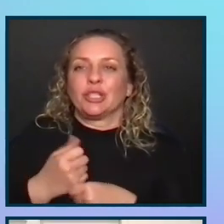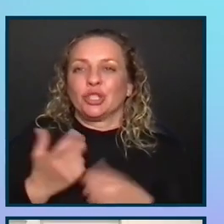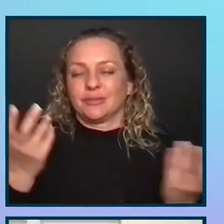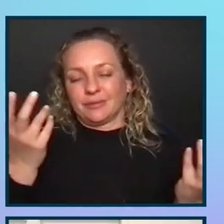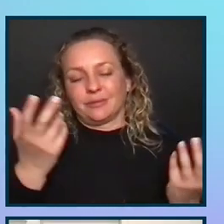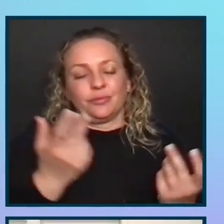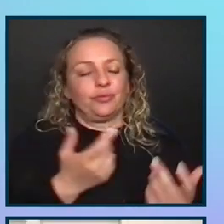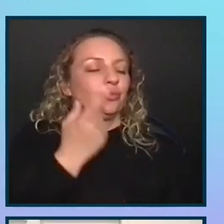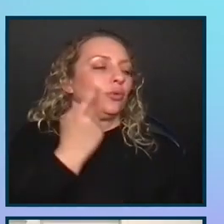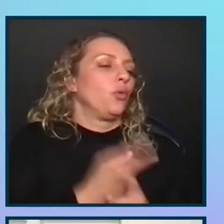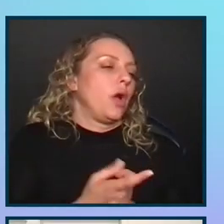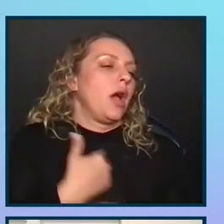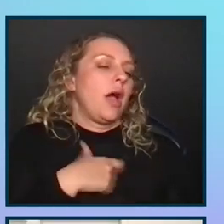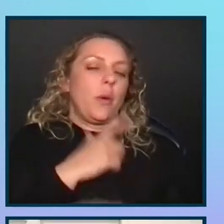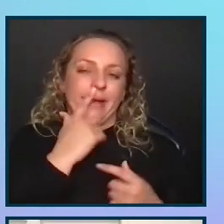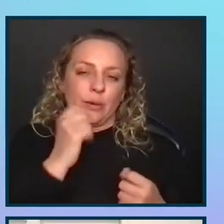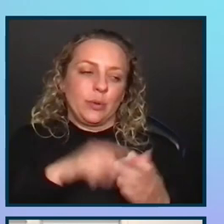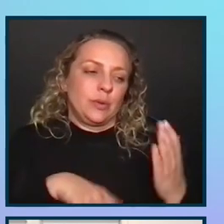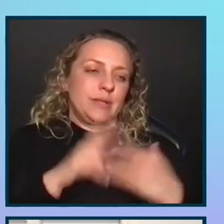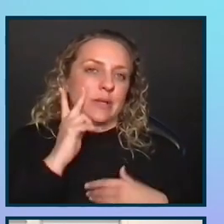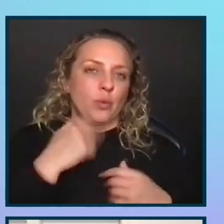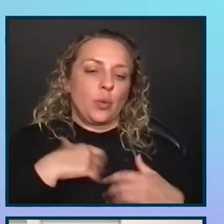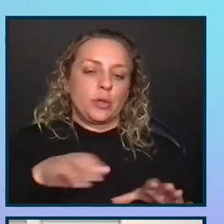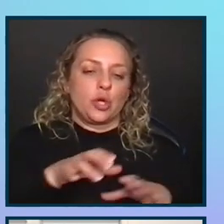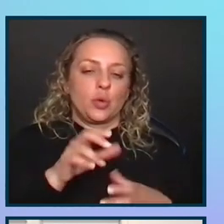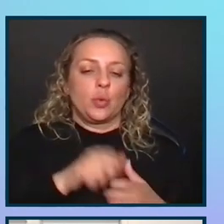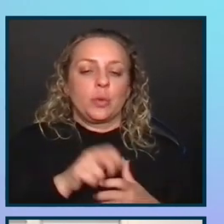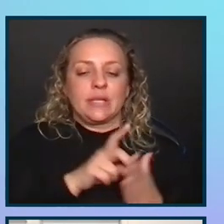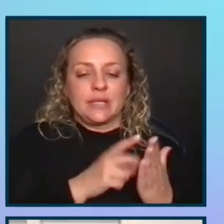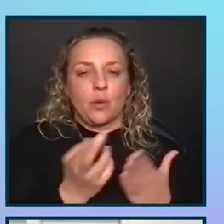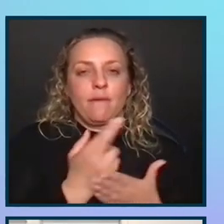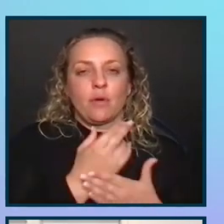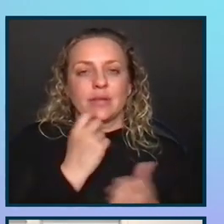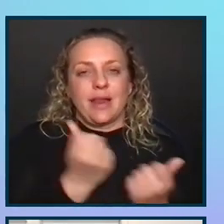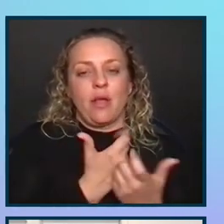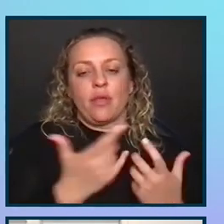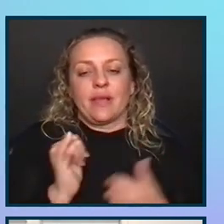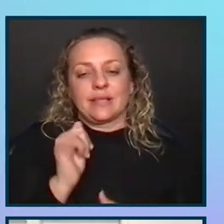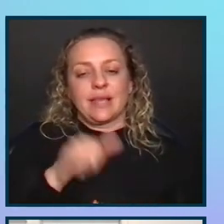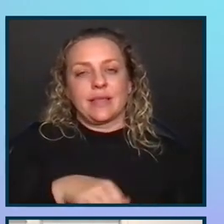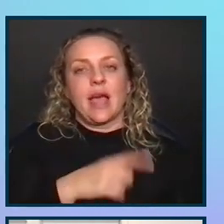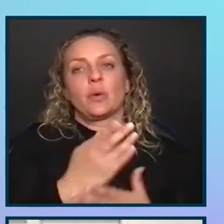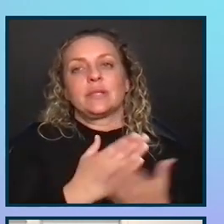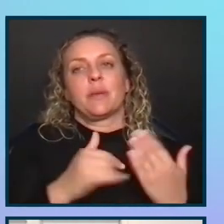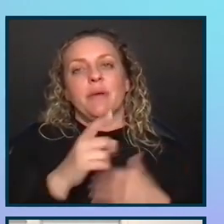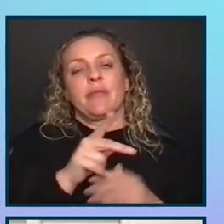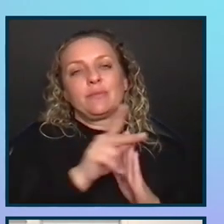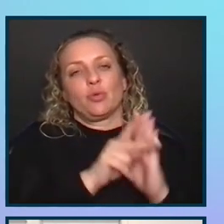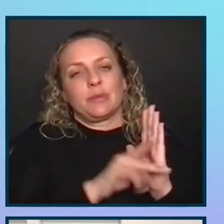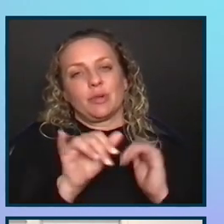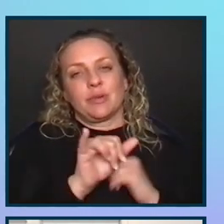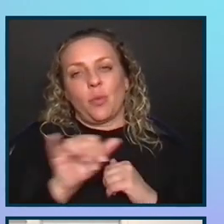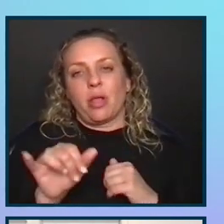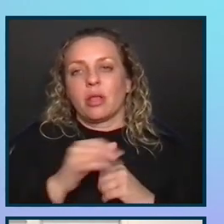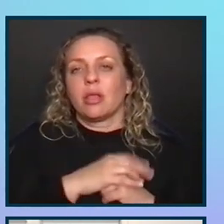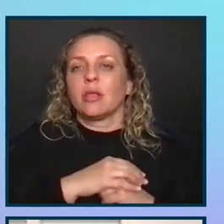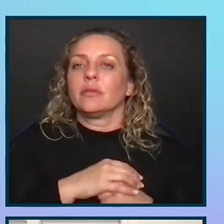and I think we're really interested to see what we can start doing with design reviews and other things like that with some of these principles as well.